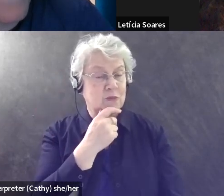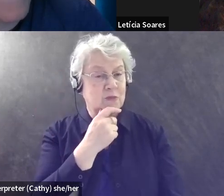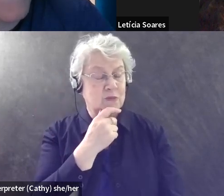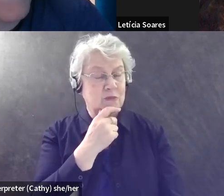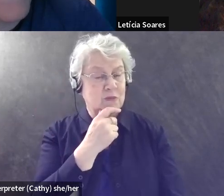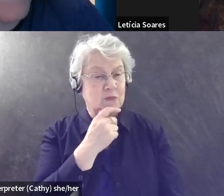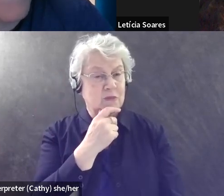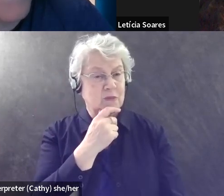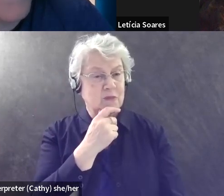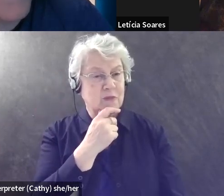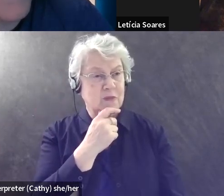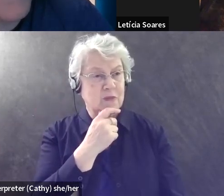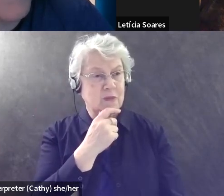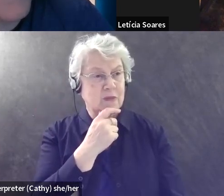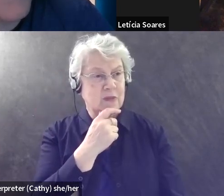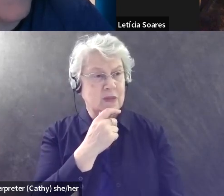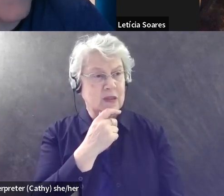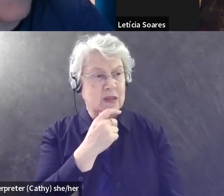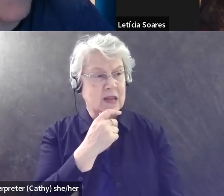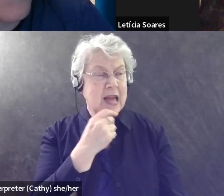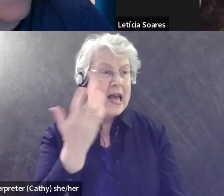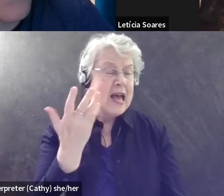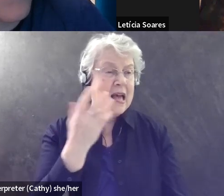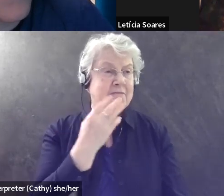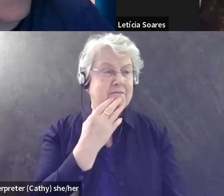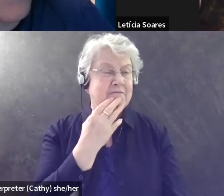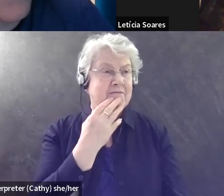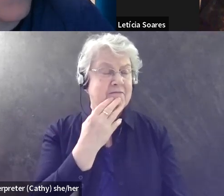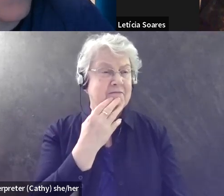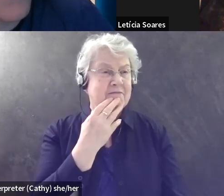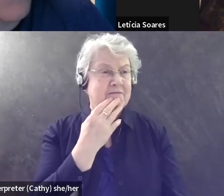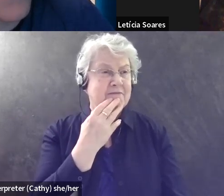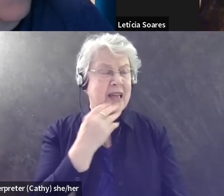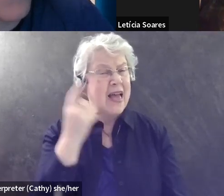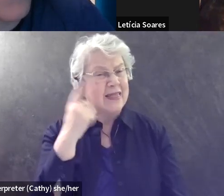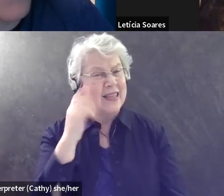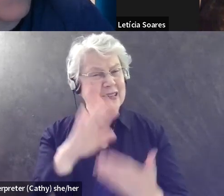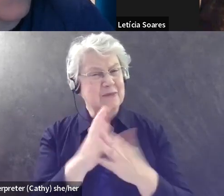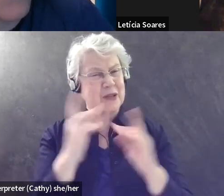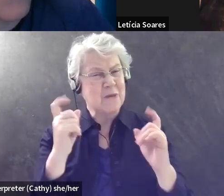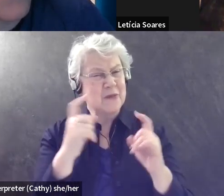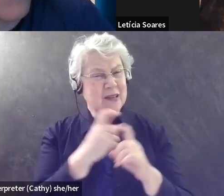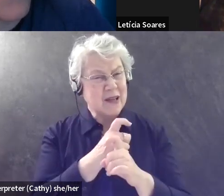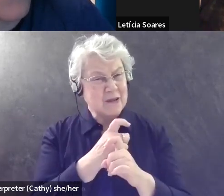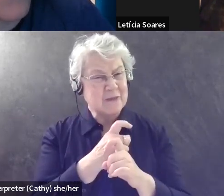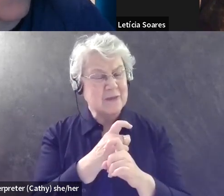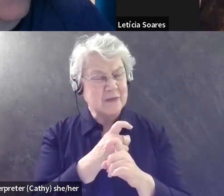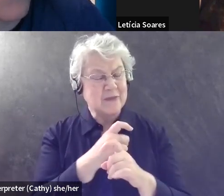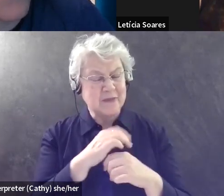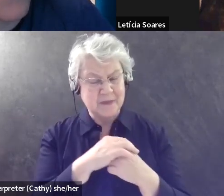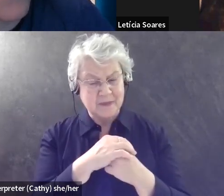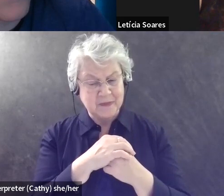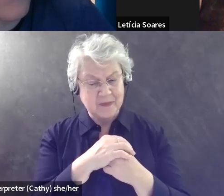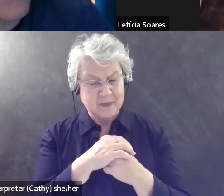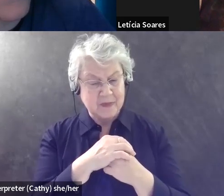I, I, the answer, if we reach the point that it gets complicated because, uh, first, uh, the